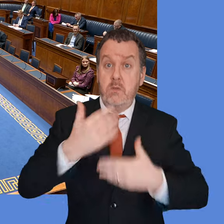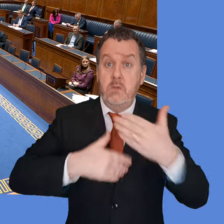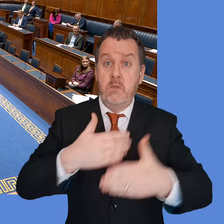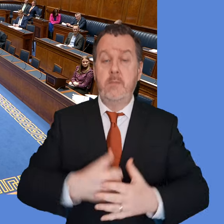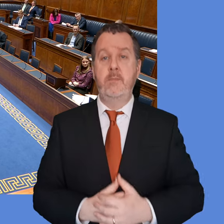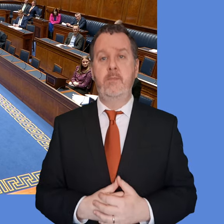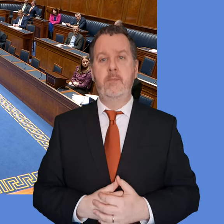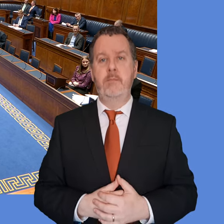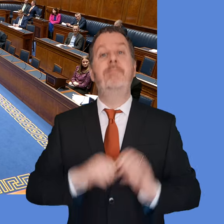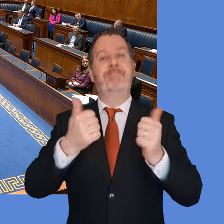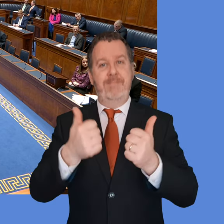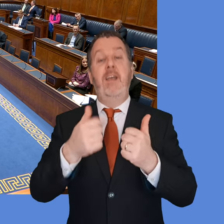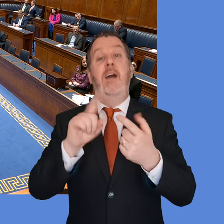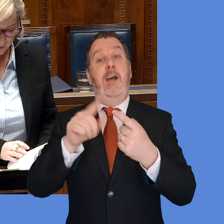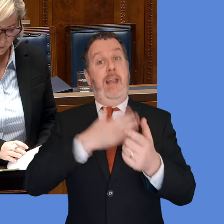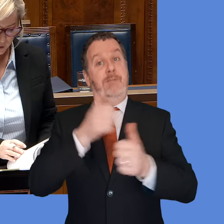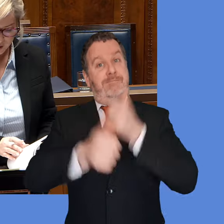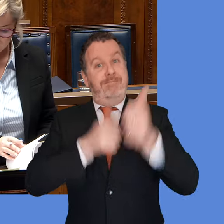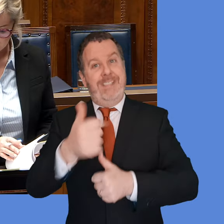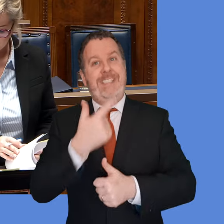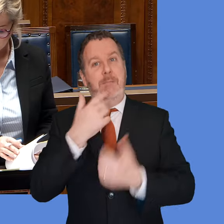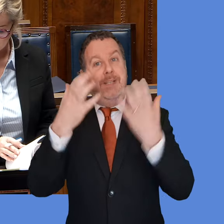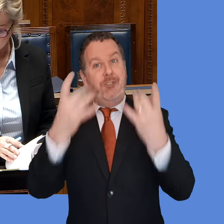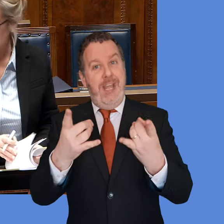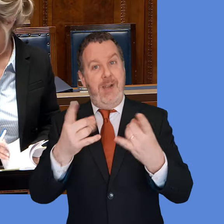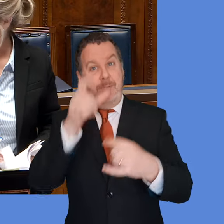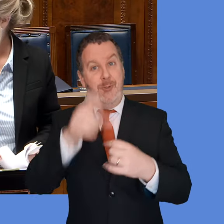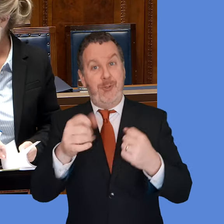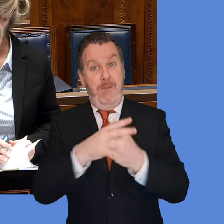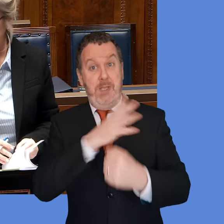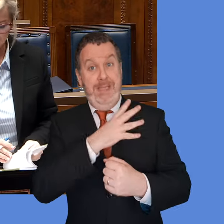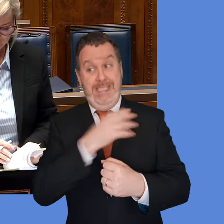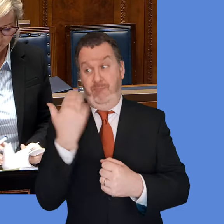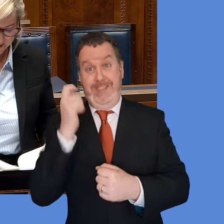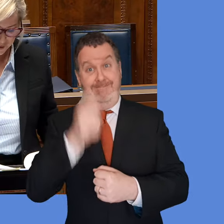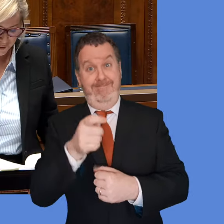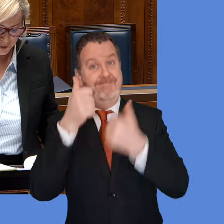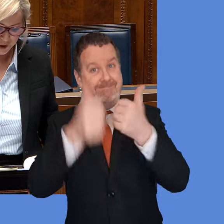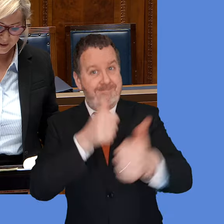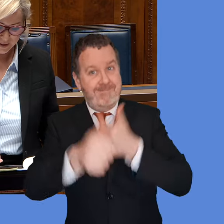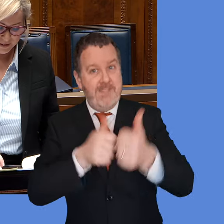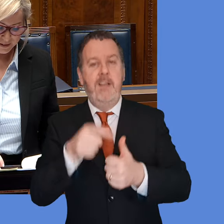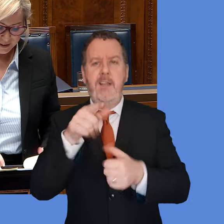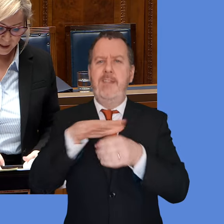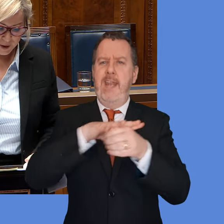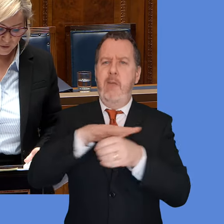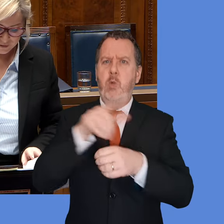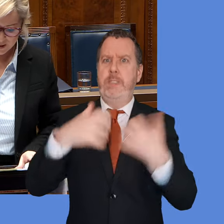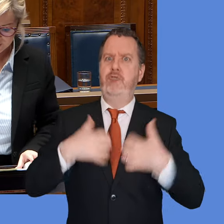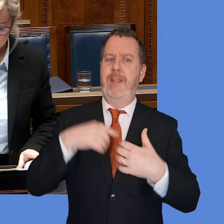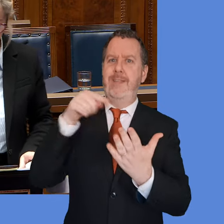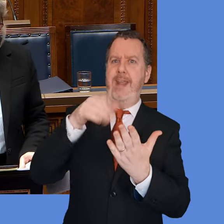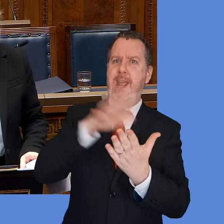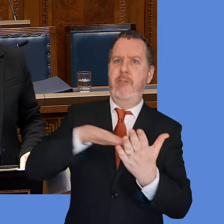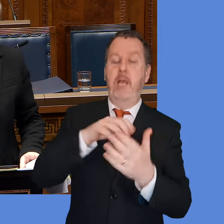Yes, and can I congratulate the member also in her new post of deputy chair of the committee and look forward to working with you. I know